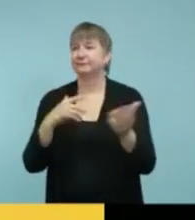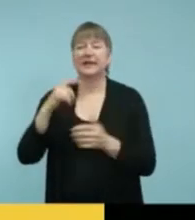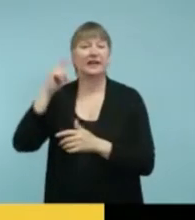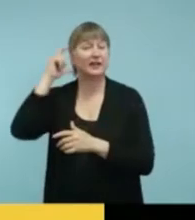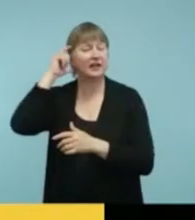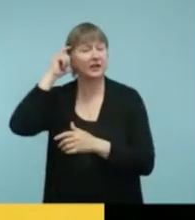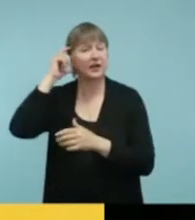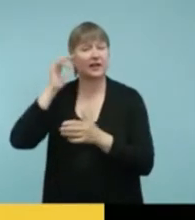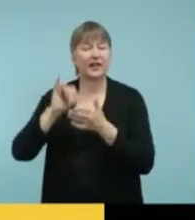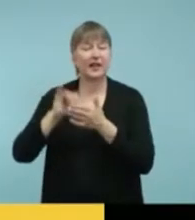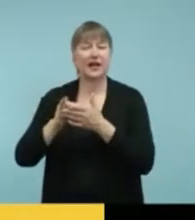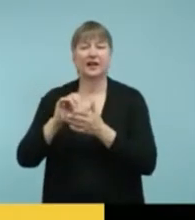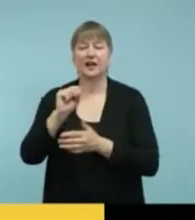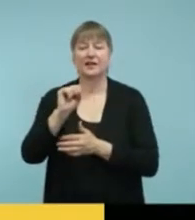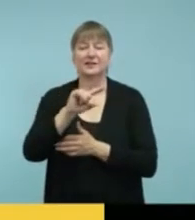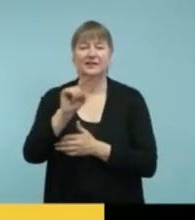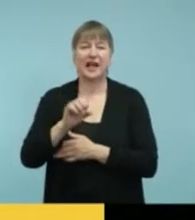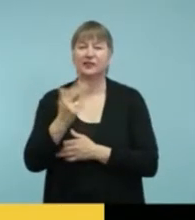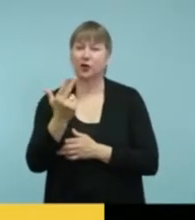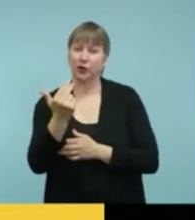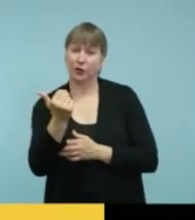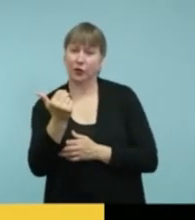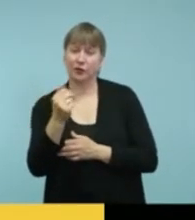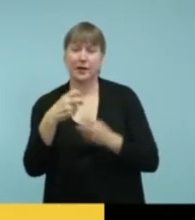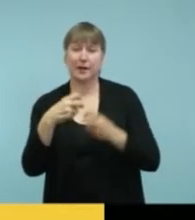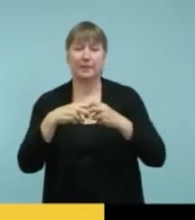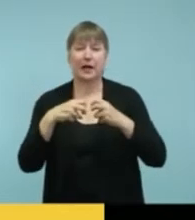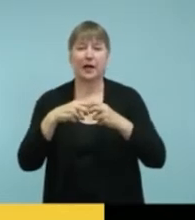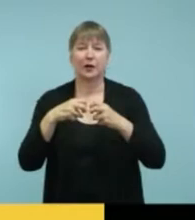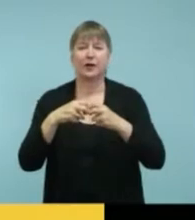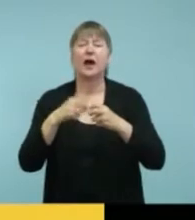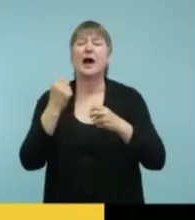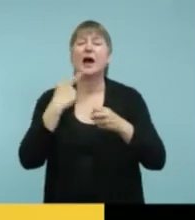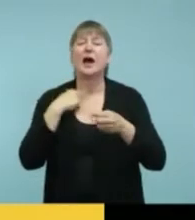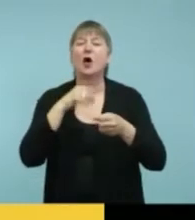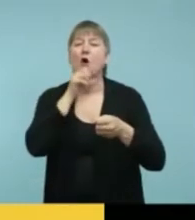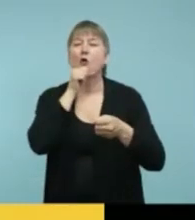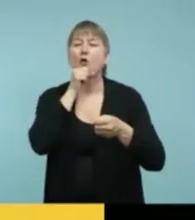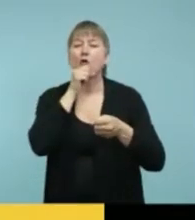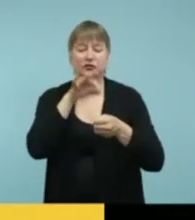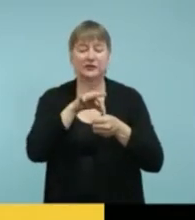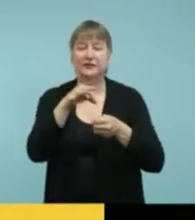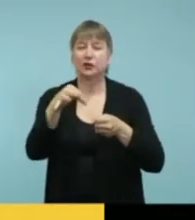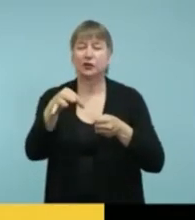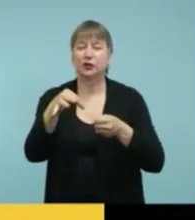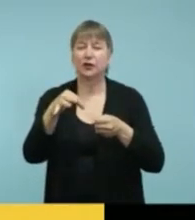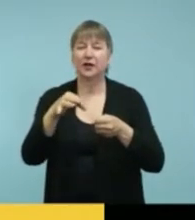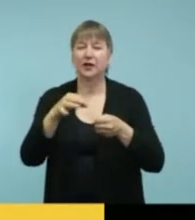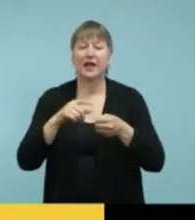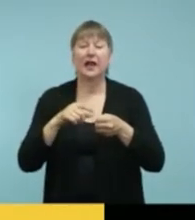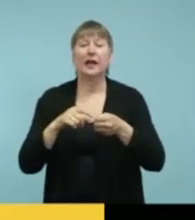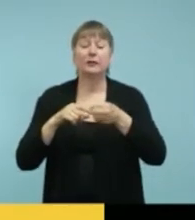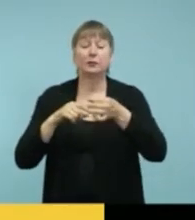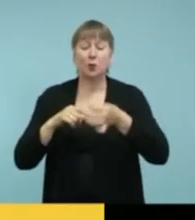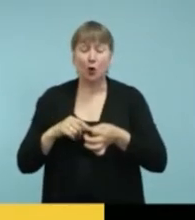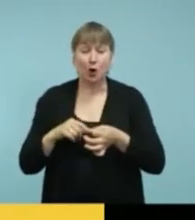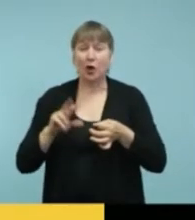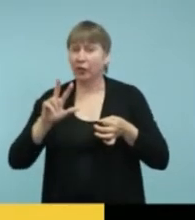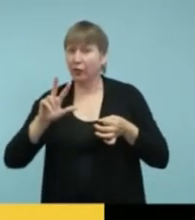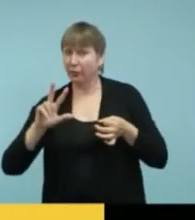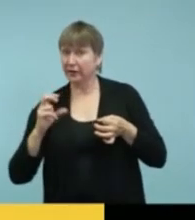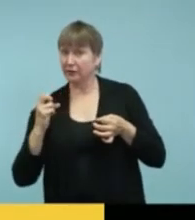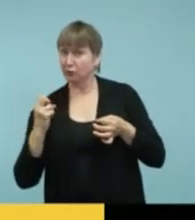size 13 battery, which is the one with the orange sticker. If it uses like the smaller batteries, like the 312 batteries,